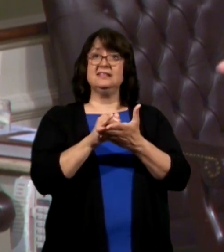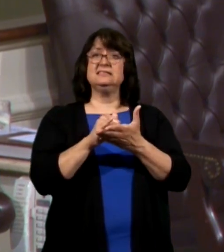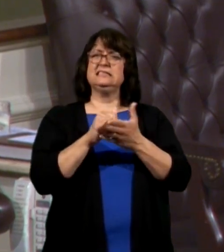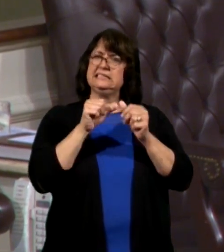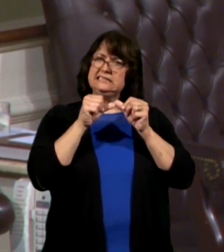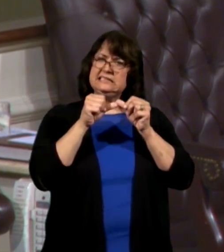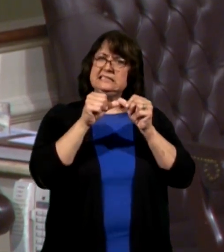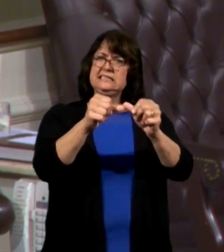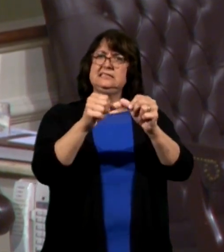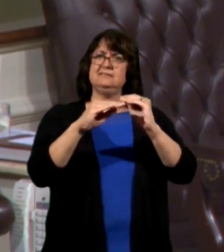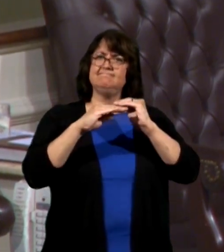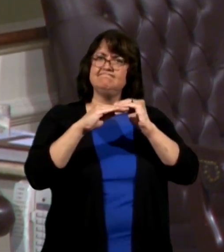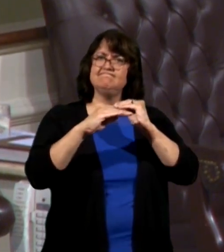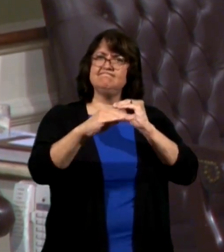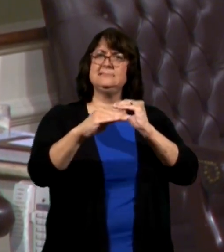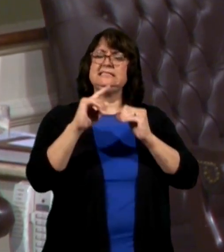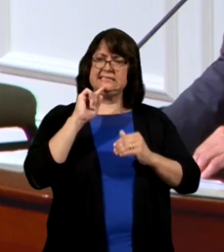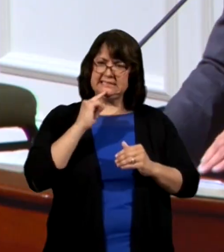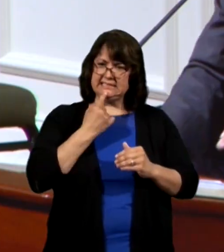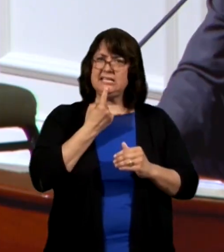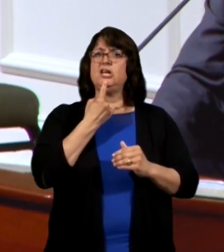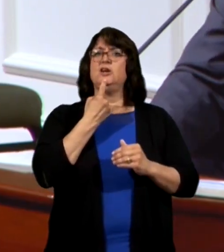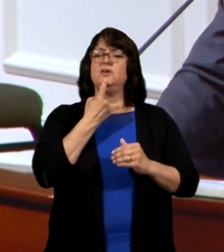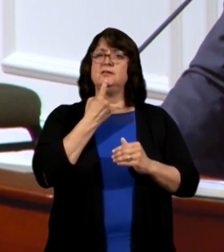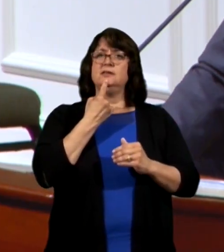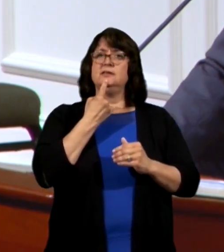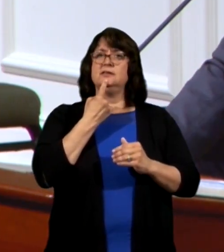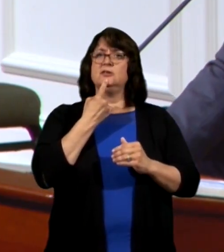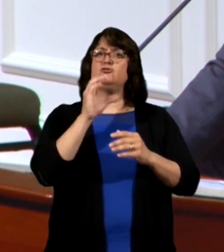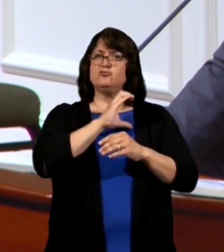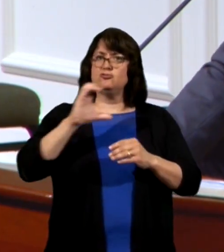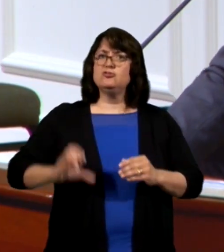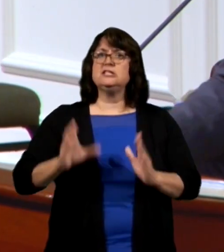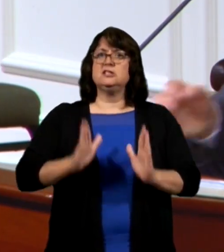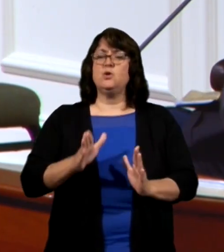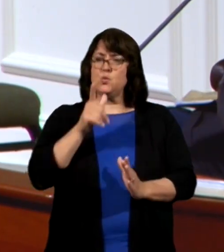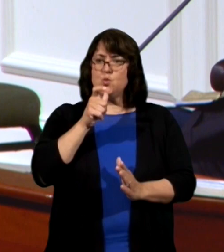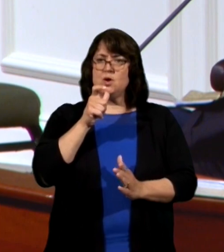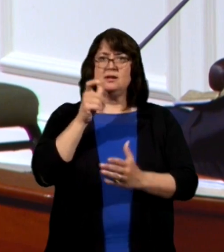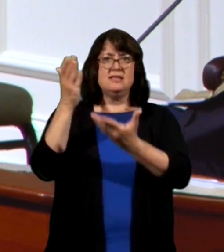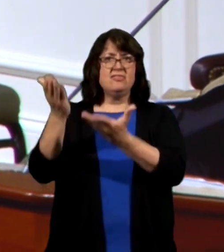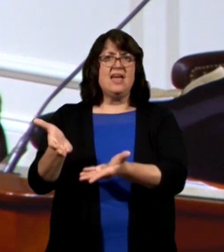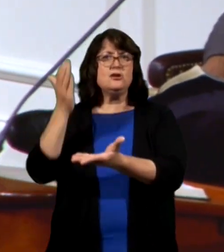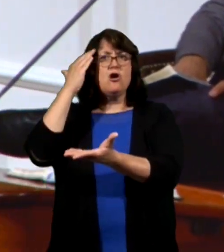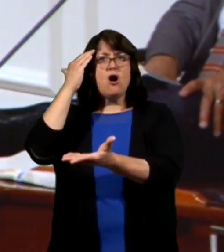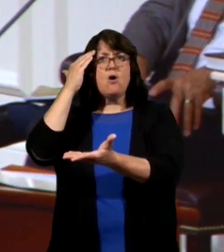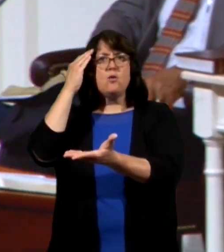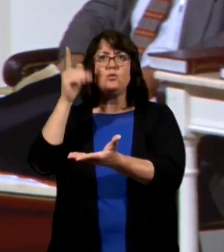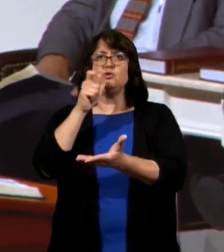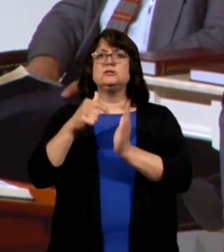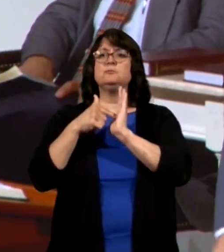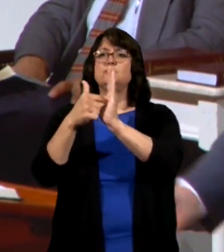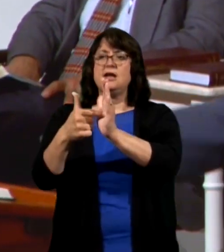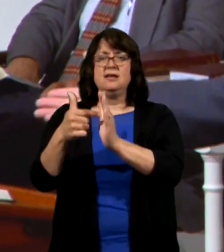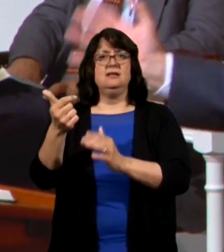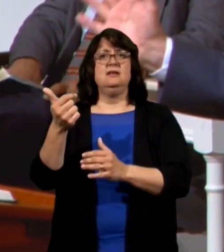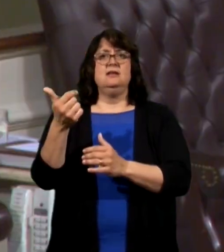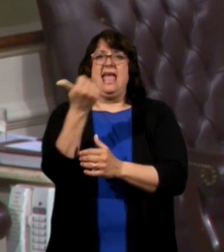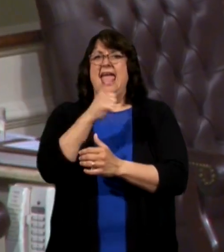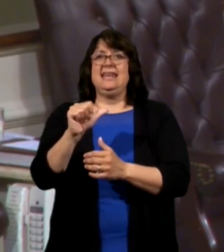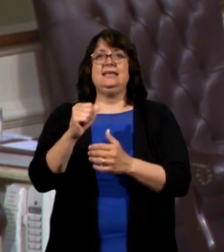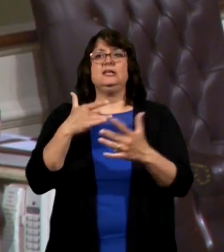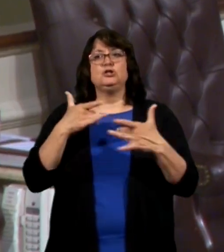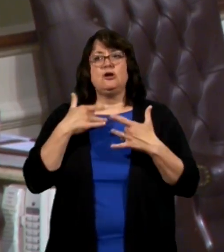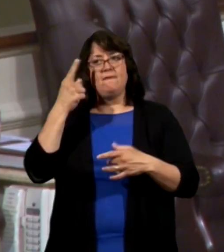consistent sincere Christian who's ever expressed any concern for their